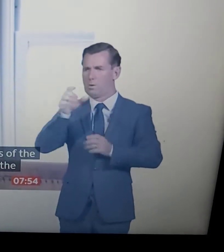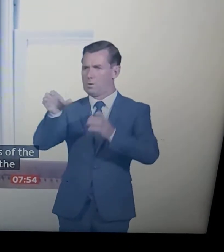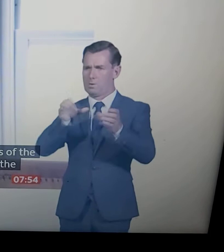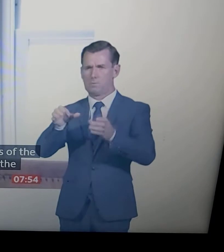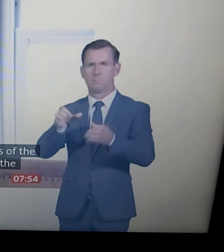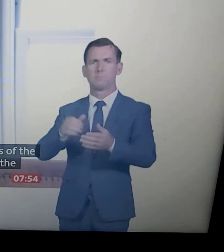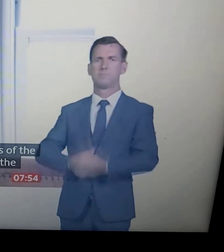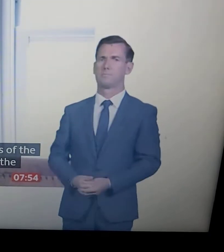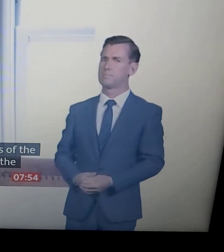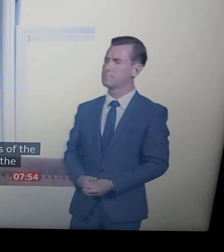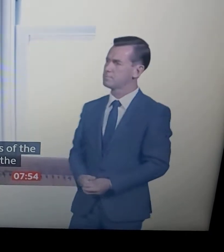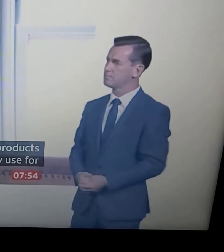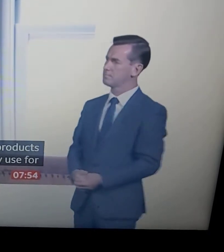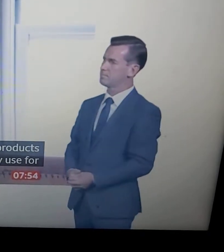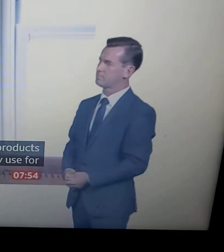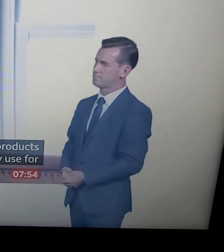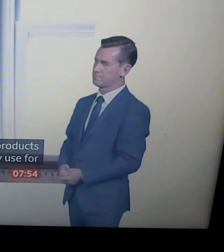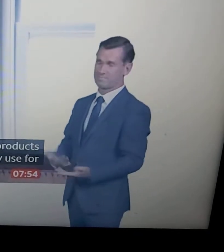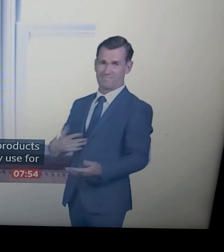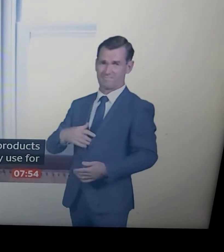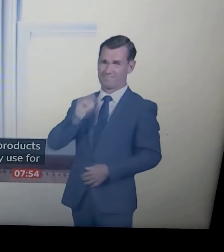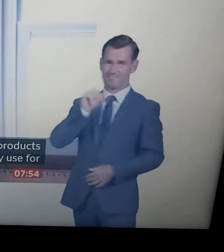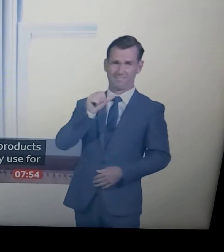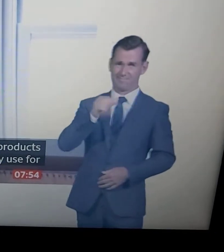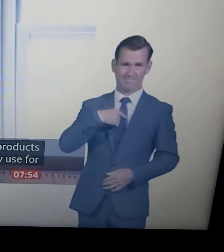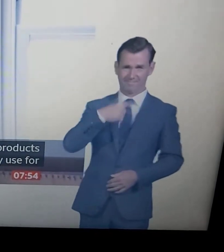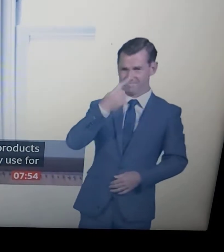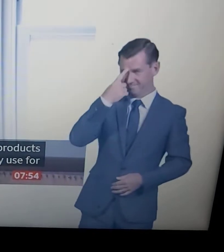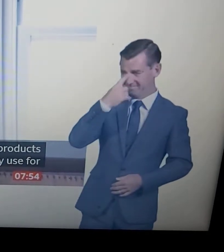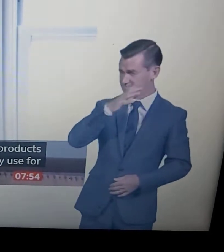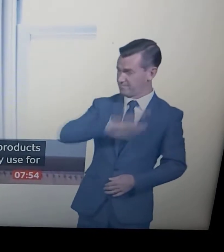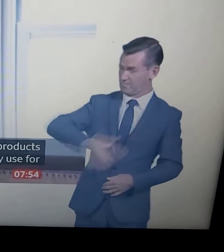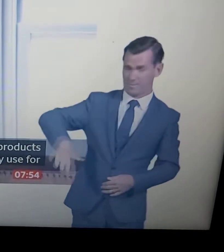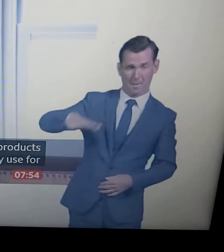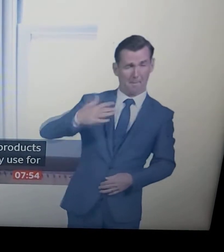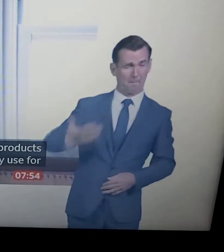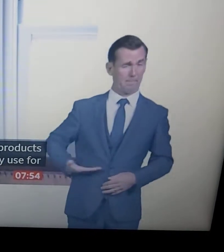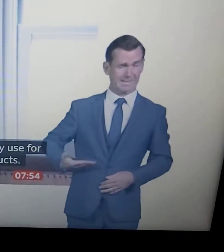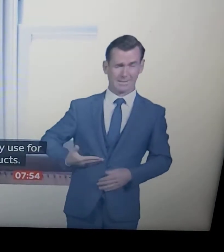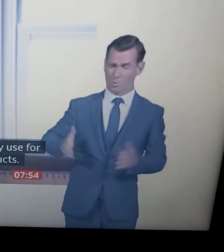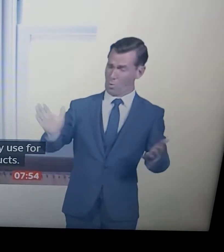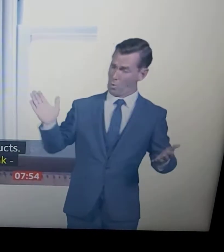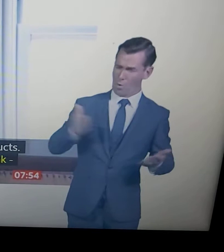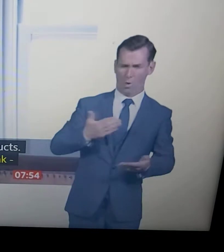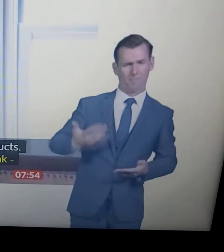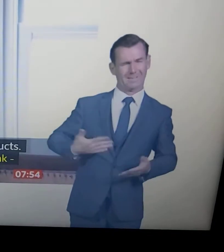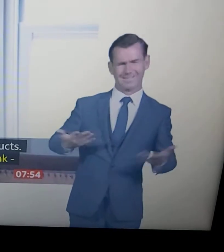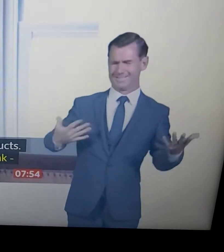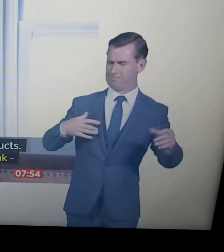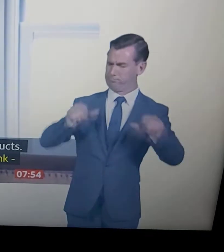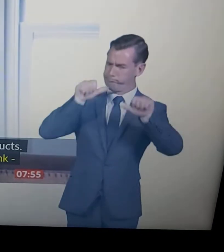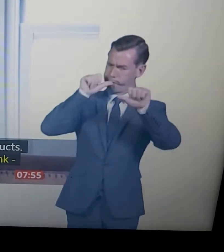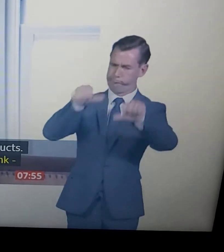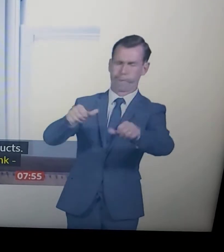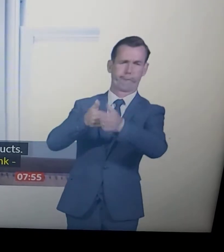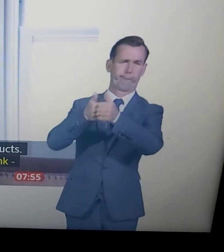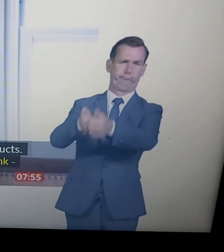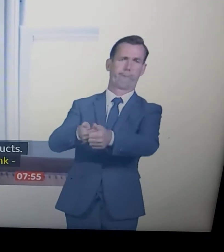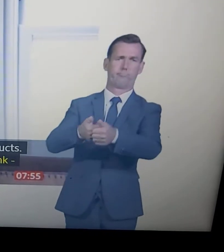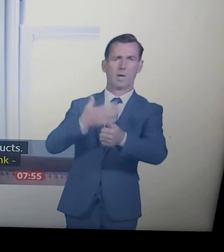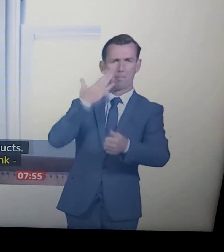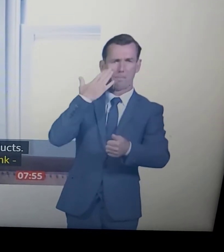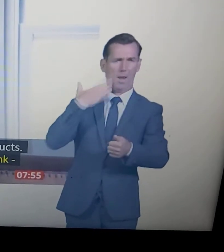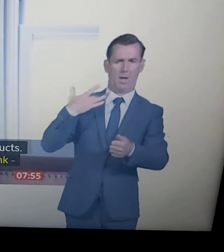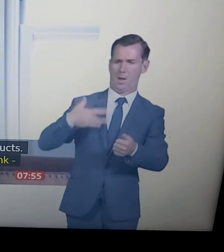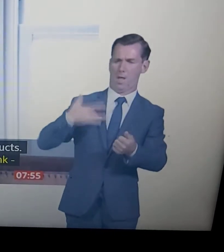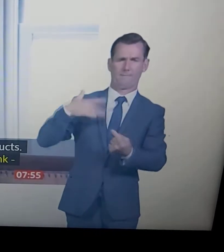everybody, or I think practically every business, came out with a statement in support of Black Lives Matter, stating that there